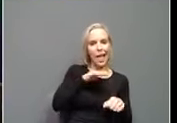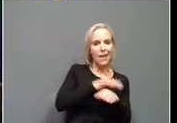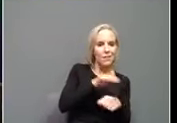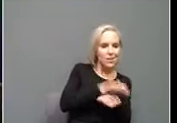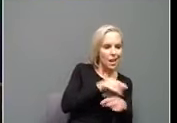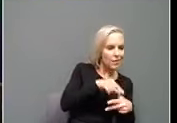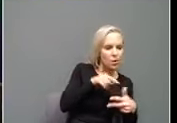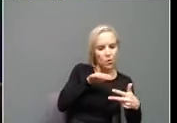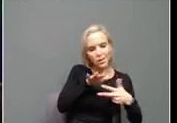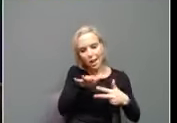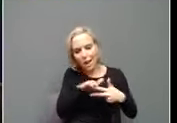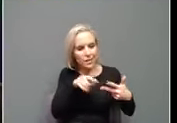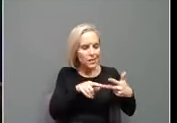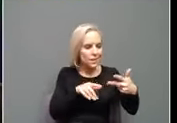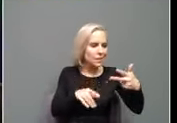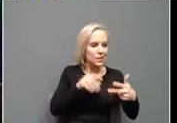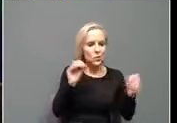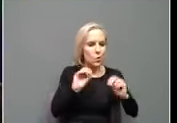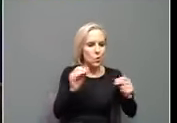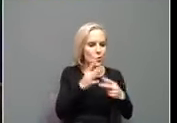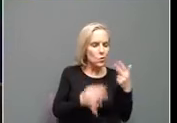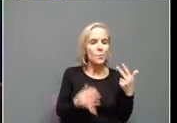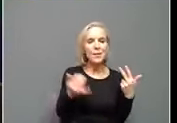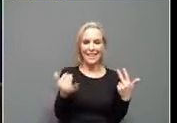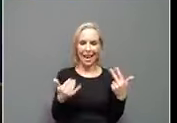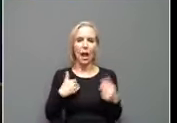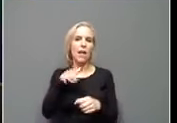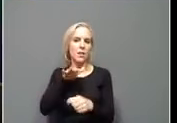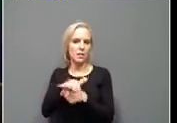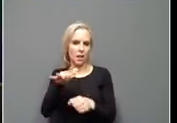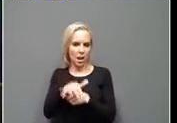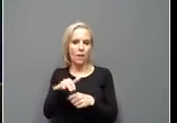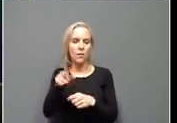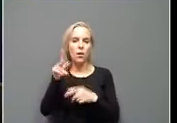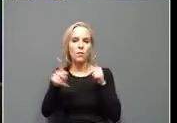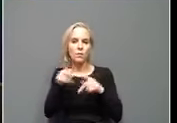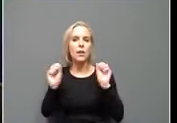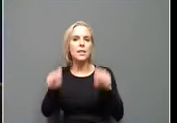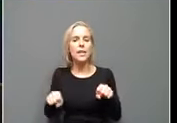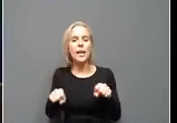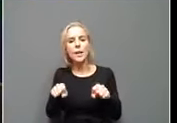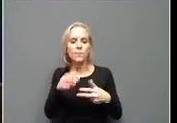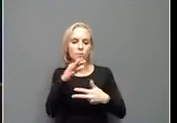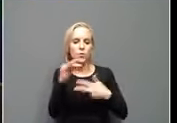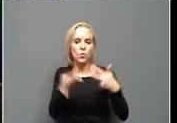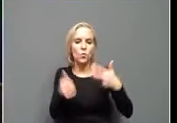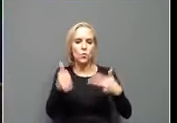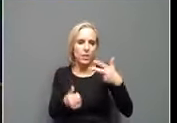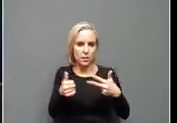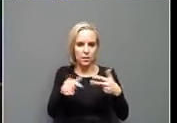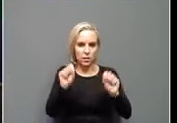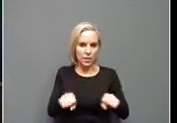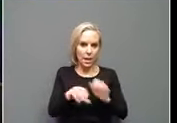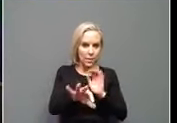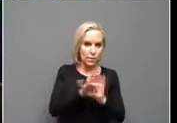choice. Now, for the most part, there's enough vaccine available that people can have choice. You'll be able to pick do you want Pfizer or Moderna